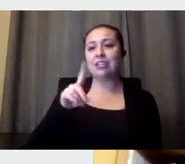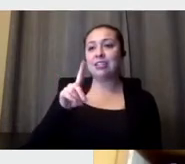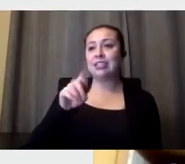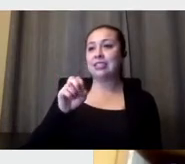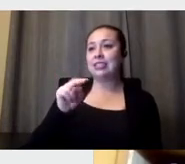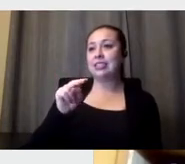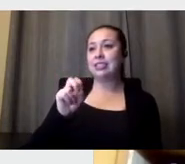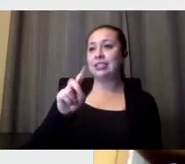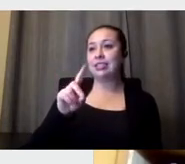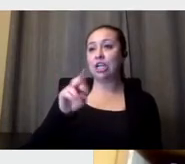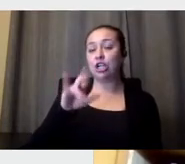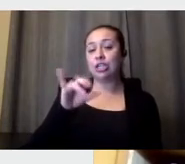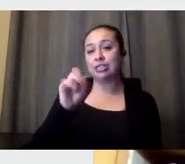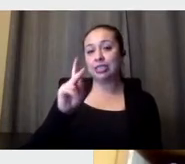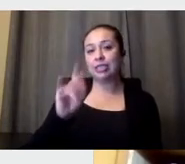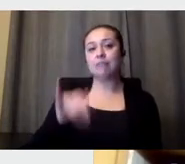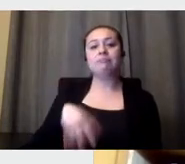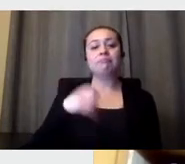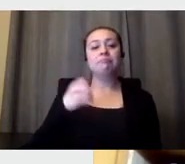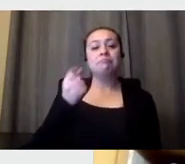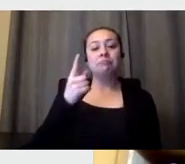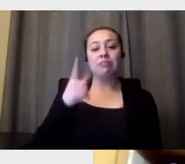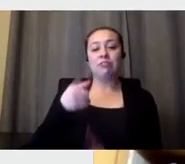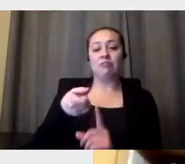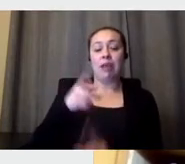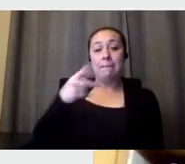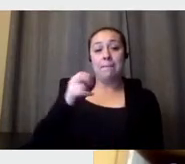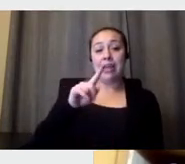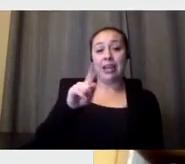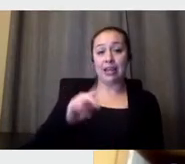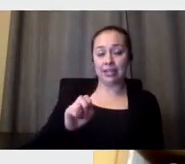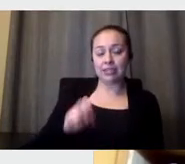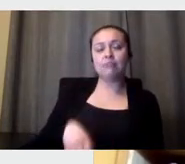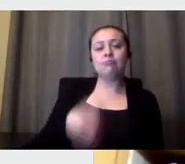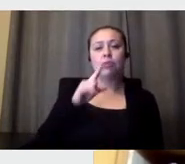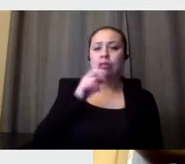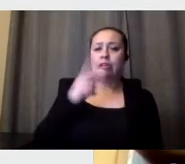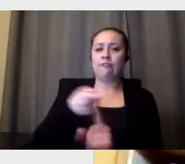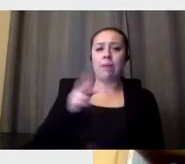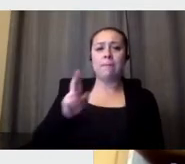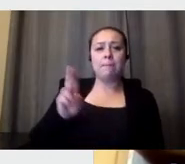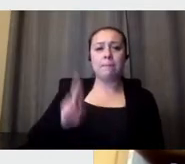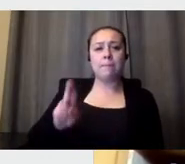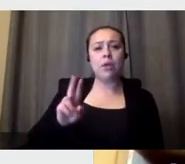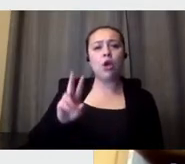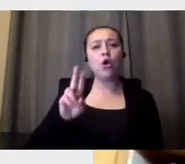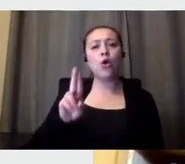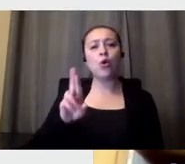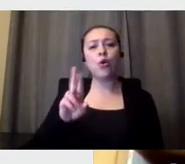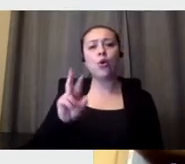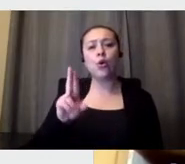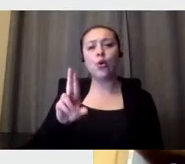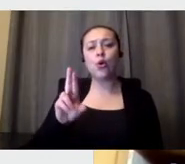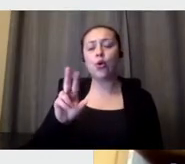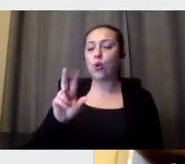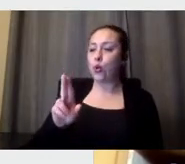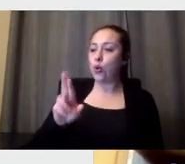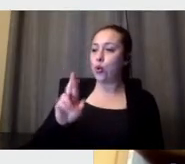zooming in from distant Uruguay and enriching us with his perspective grounded in his lived experience there.